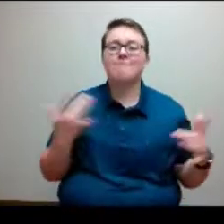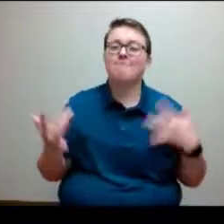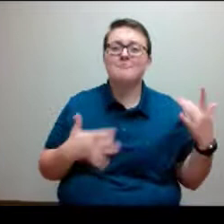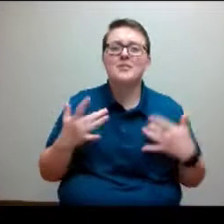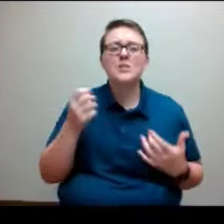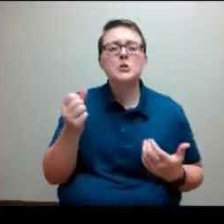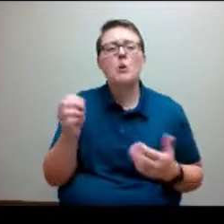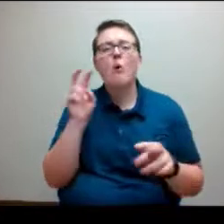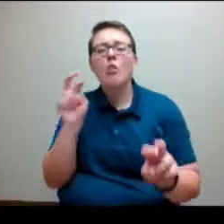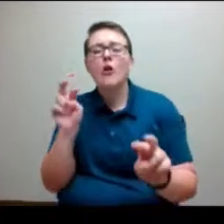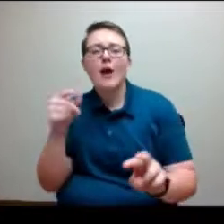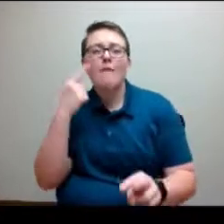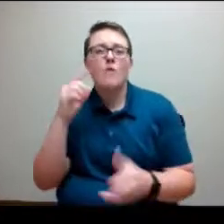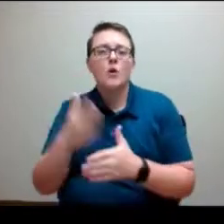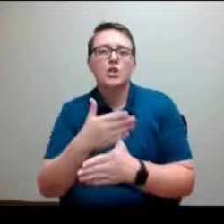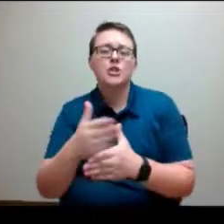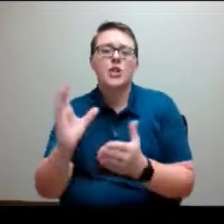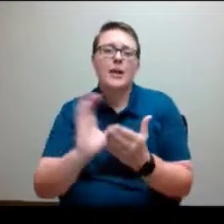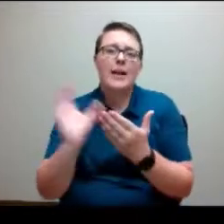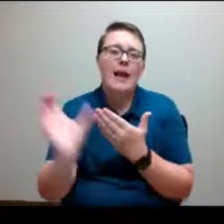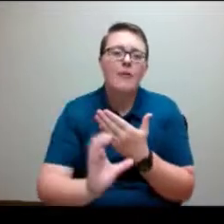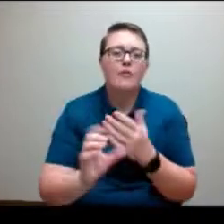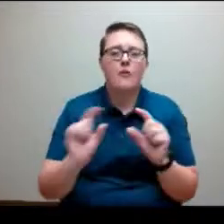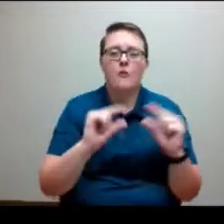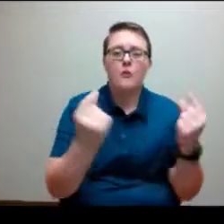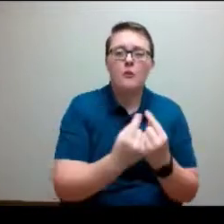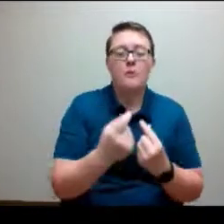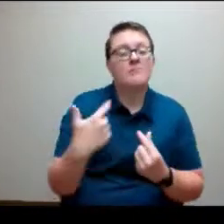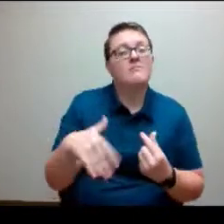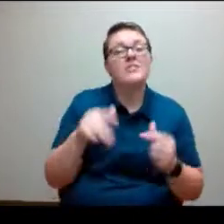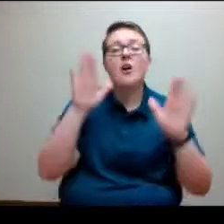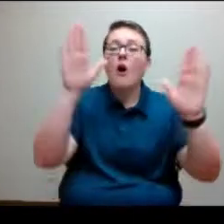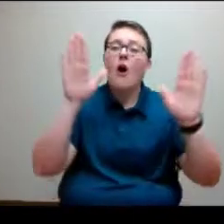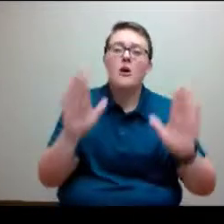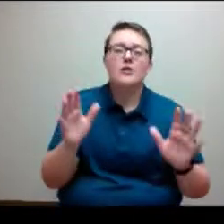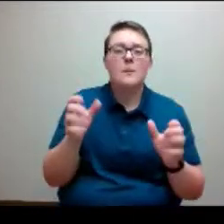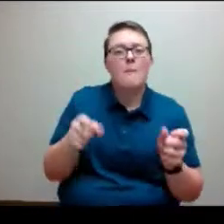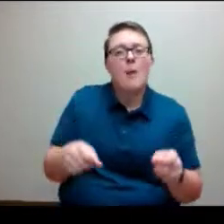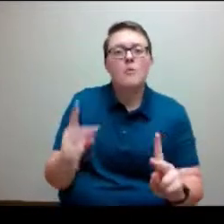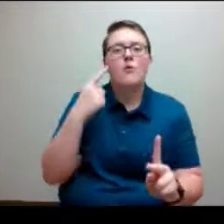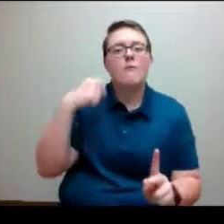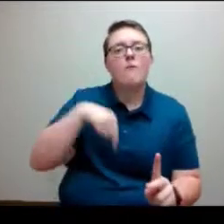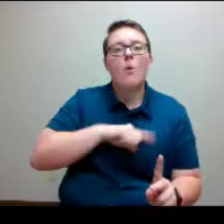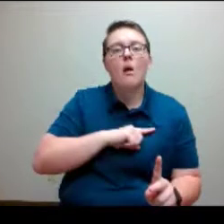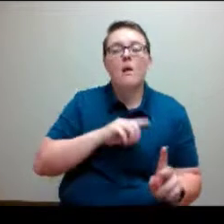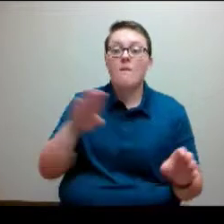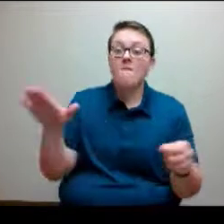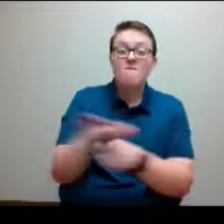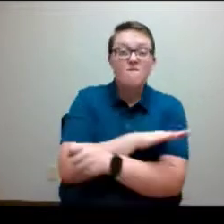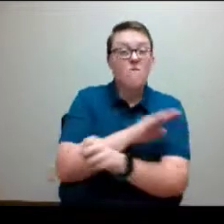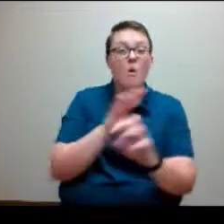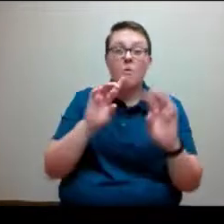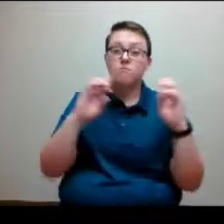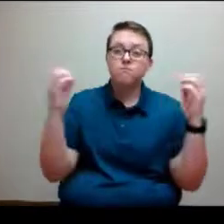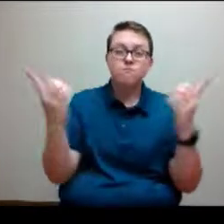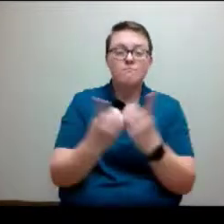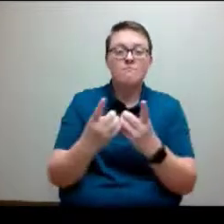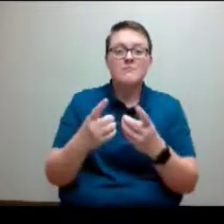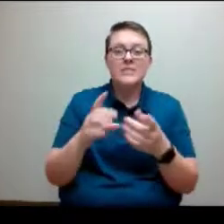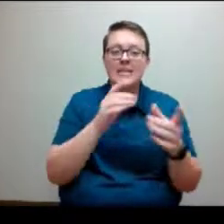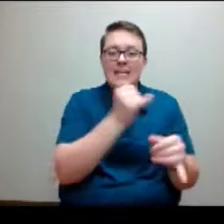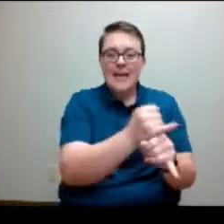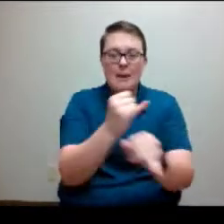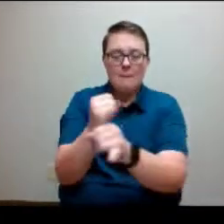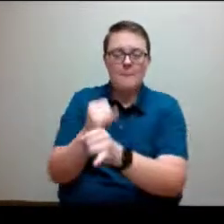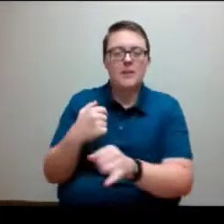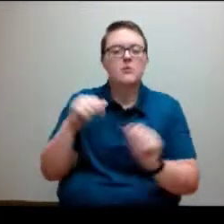and groups because it's going to be a really great opportunity for us to collaborate across the entire campus because this DASH Squad will have